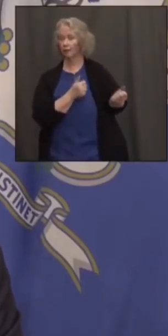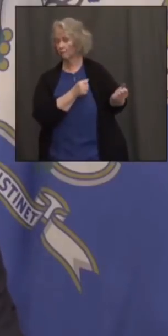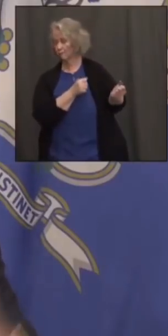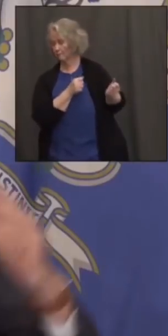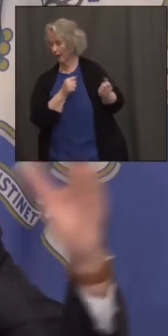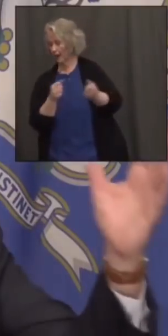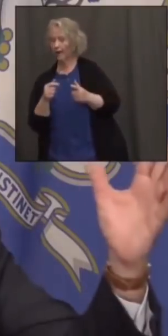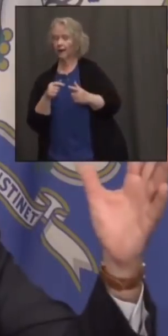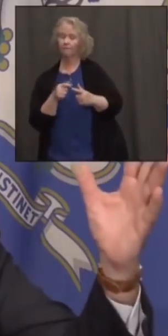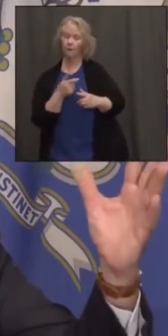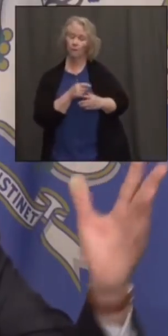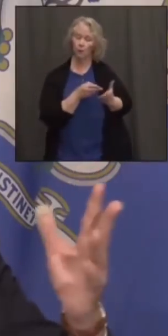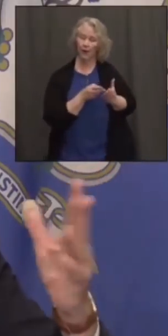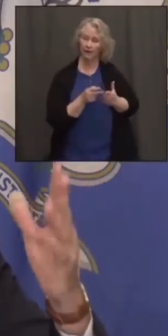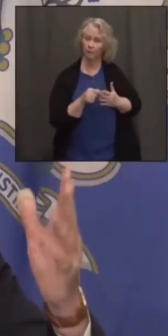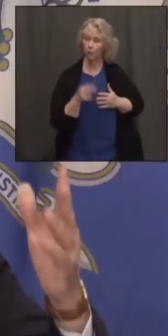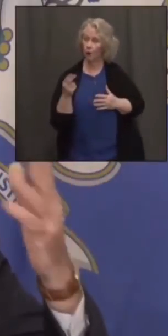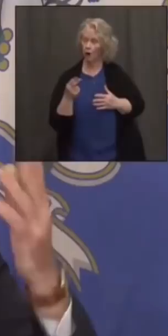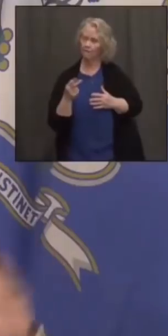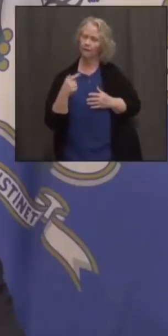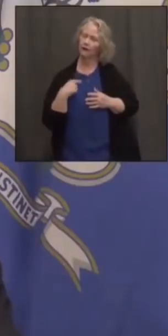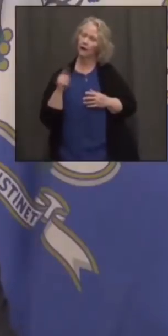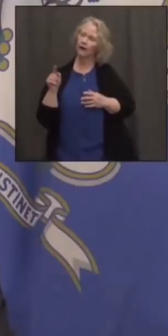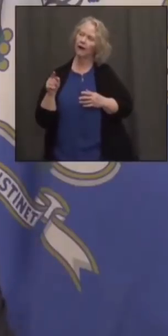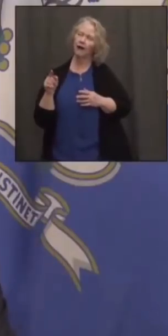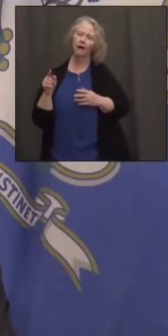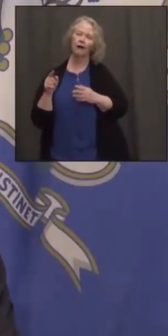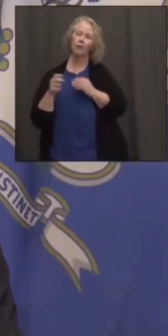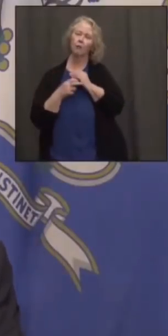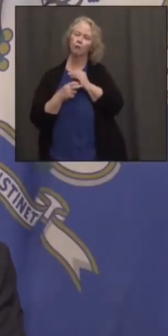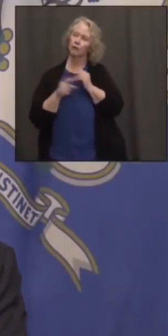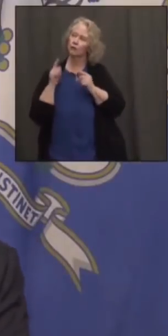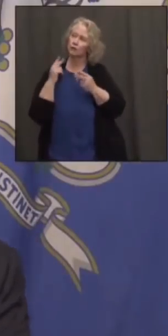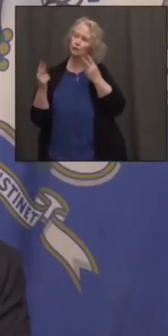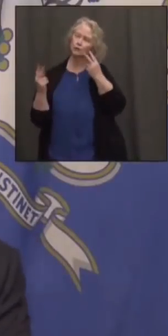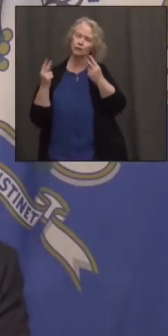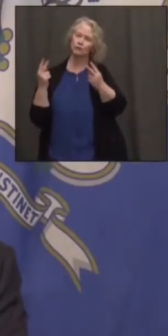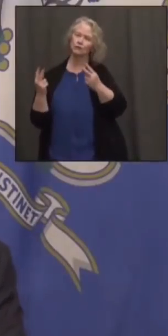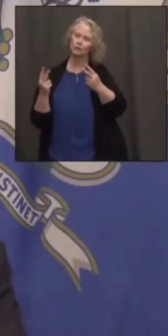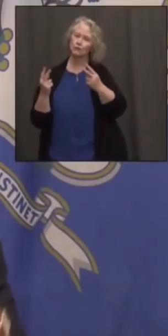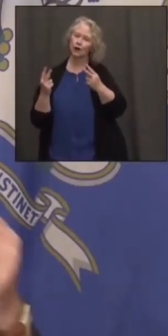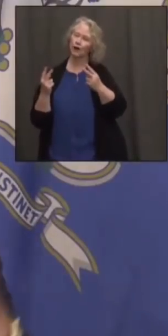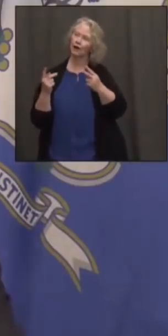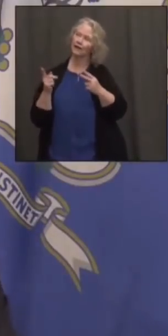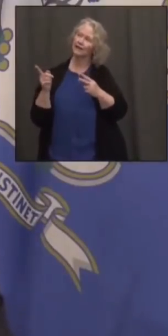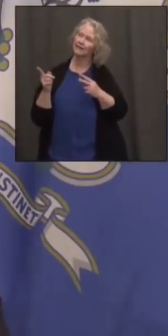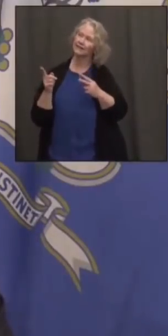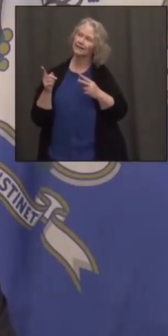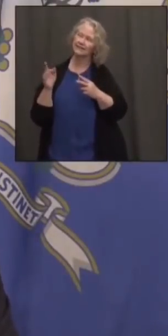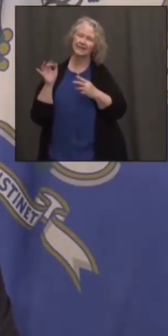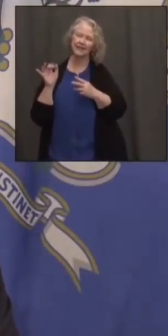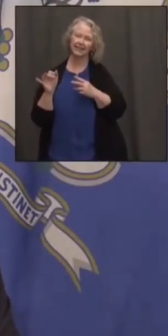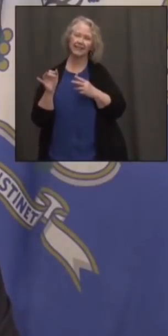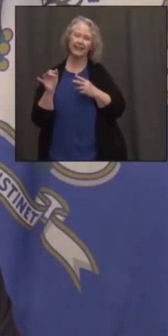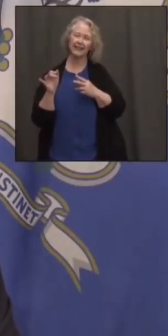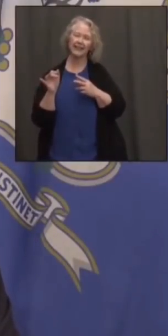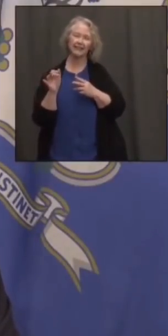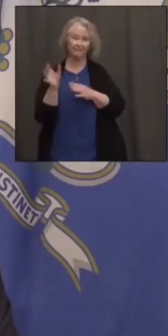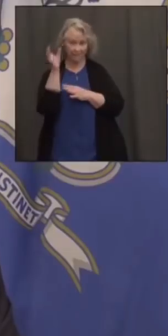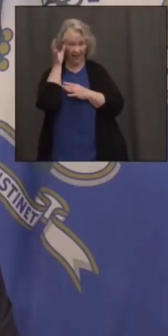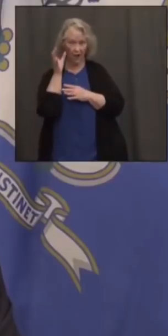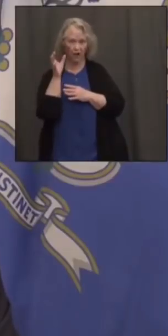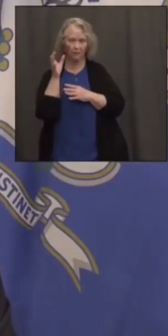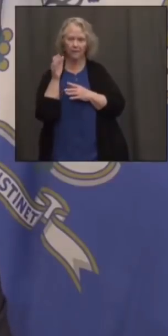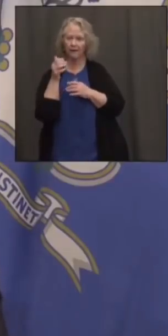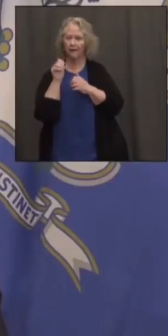Hartford, over every single bridge, if you saw it, there was the hook and ladder truck dangling the American flag and the firefighters cheering.